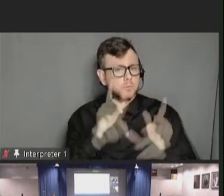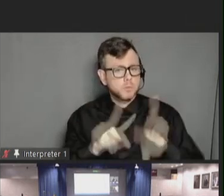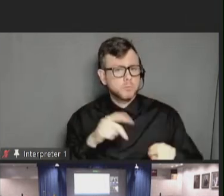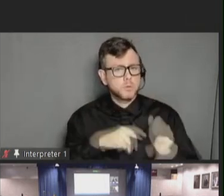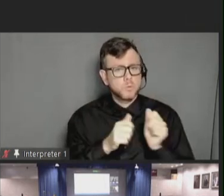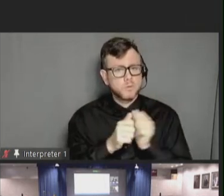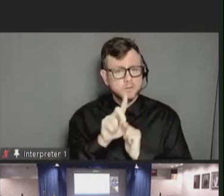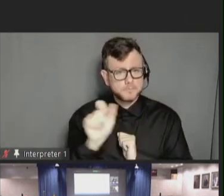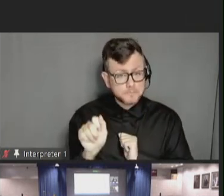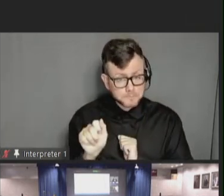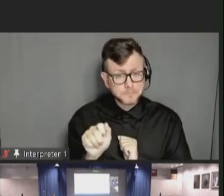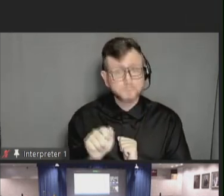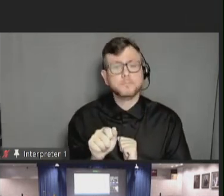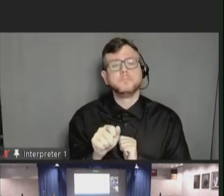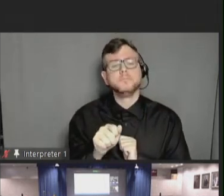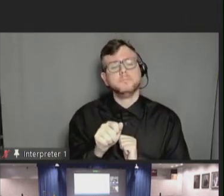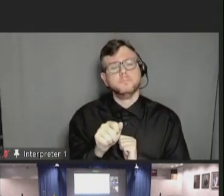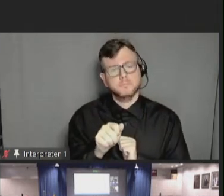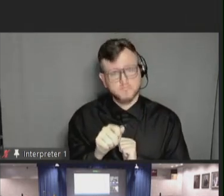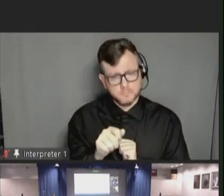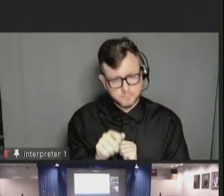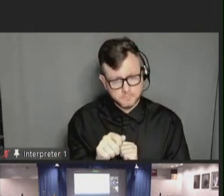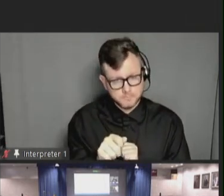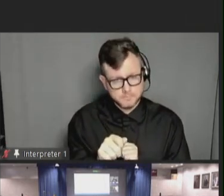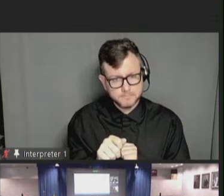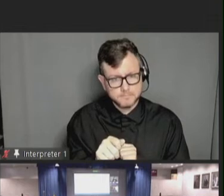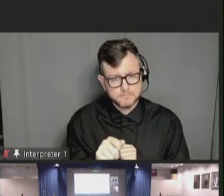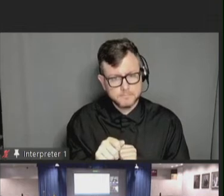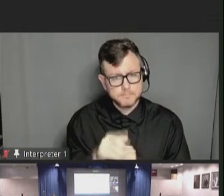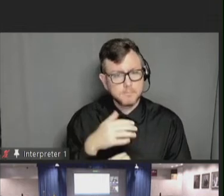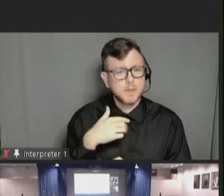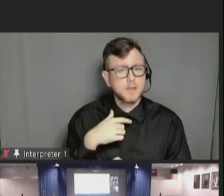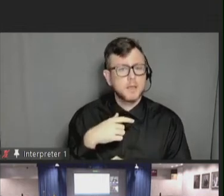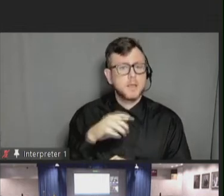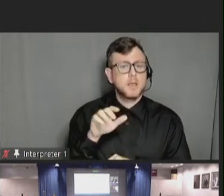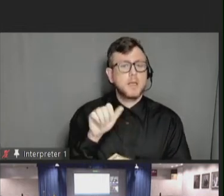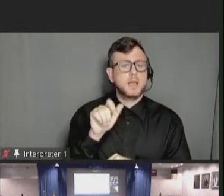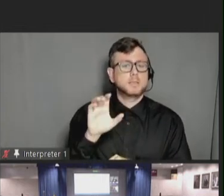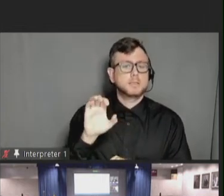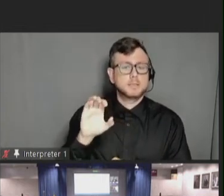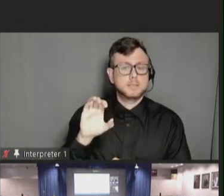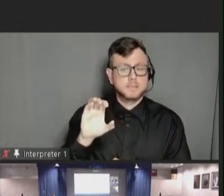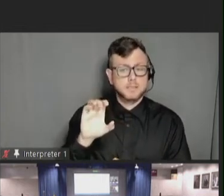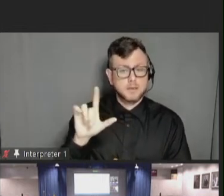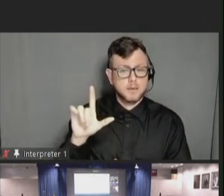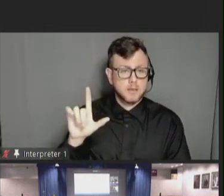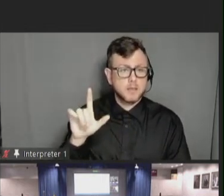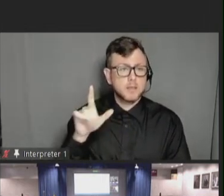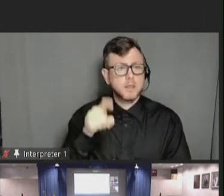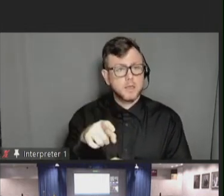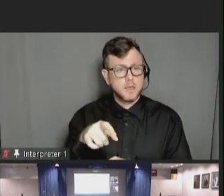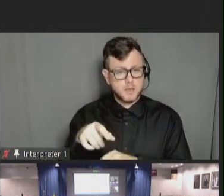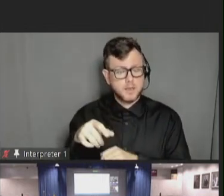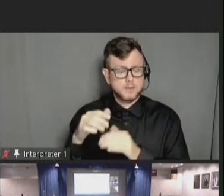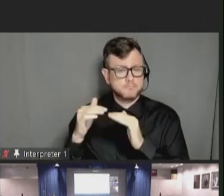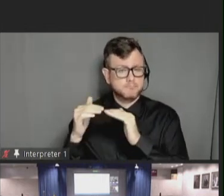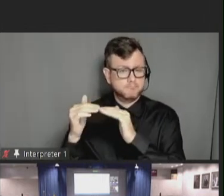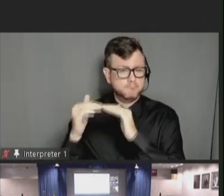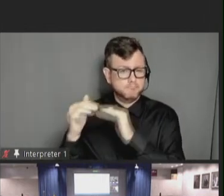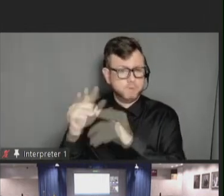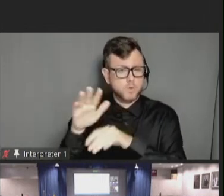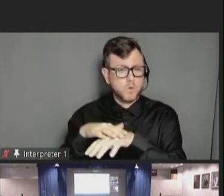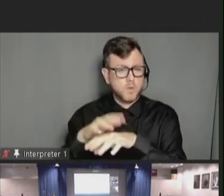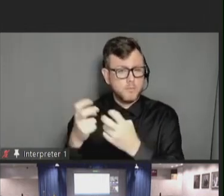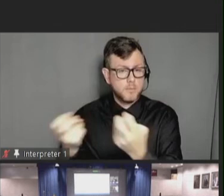disabilities. And as the my ACL colleague on the panel mentioned, they